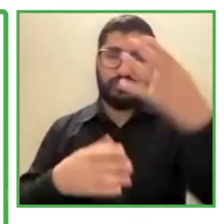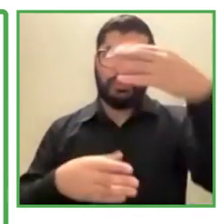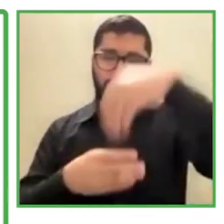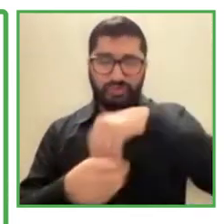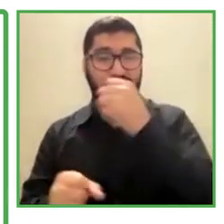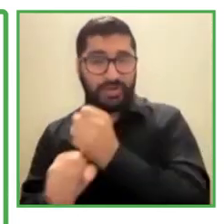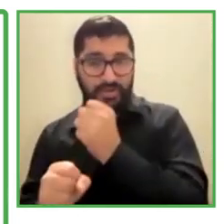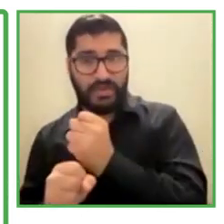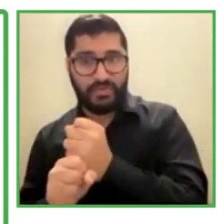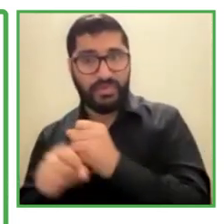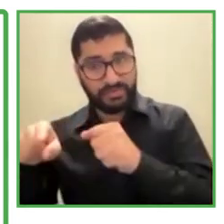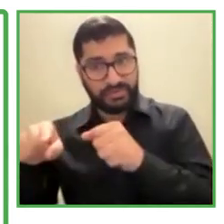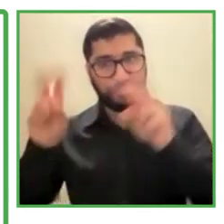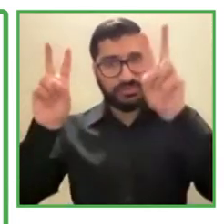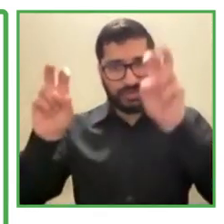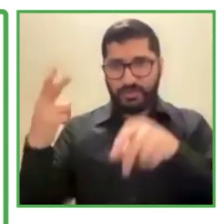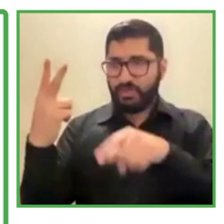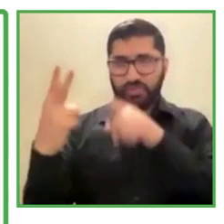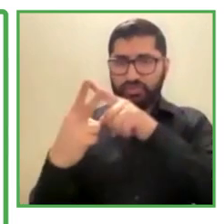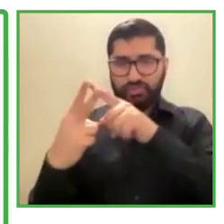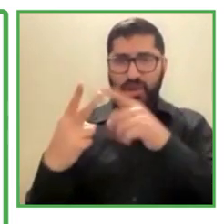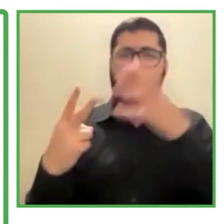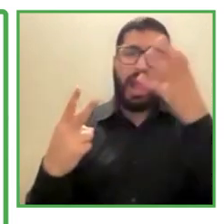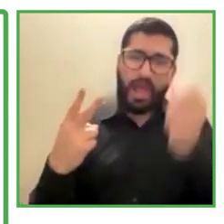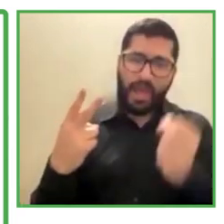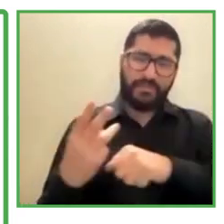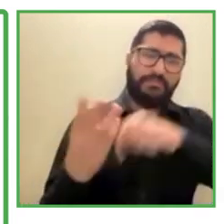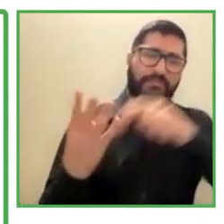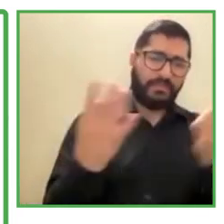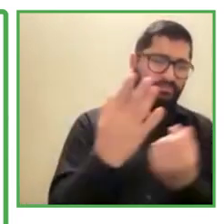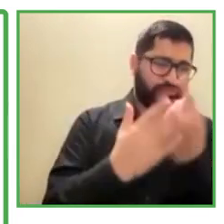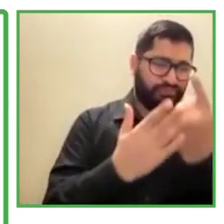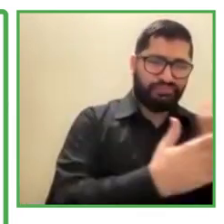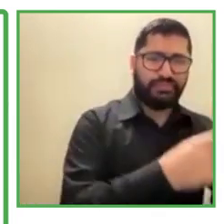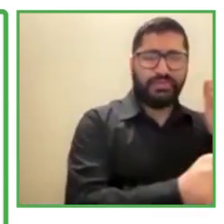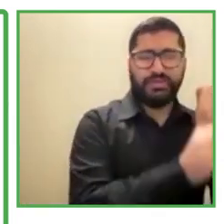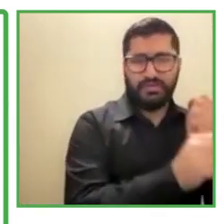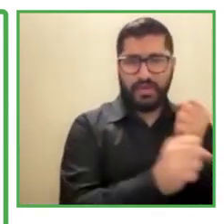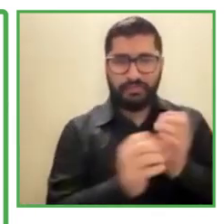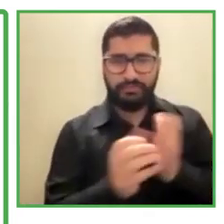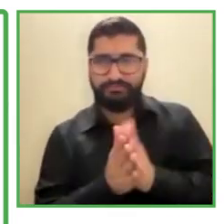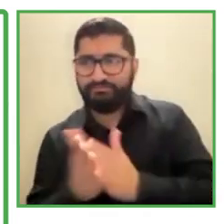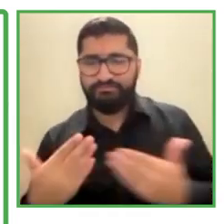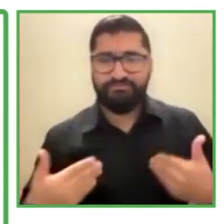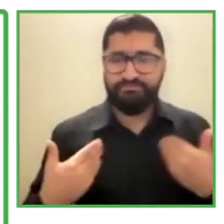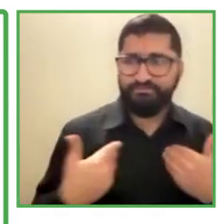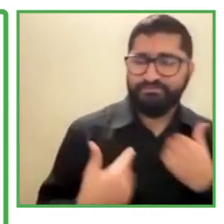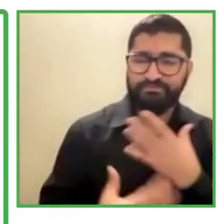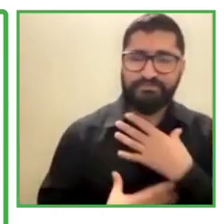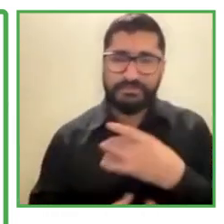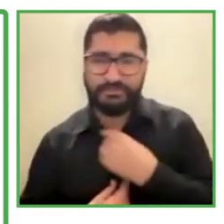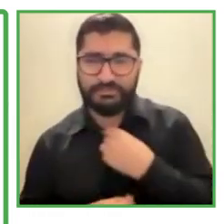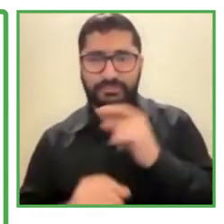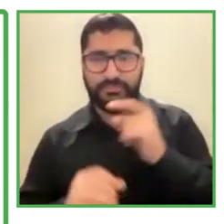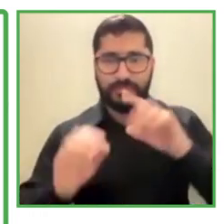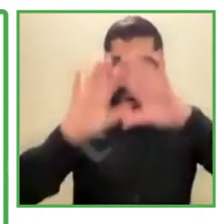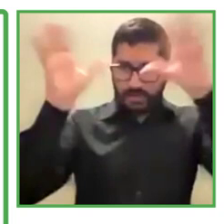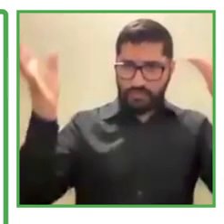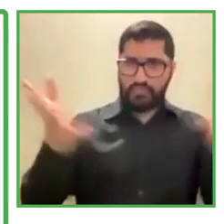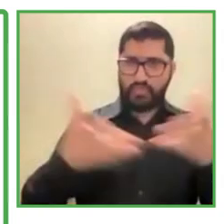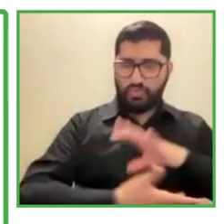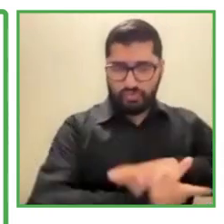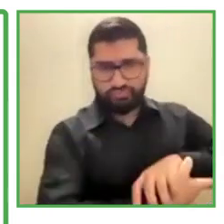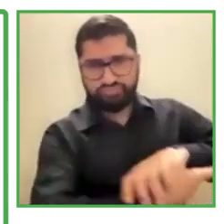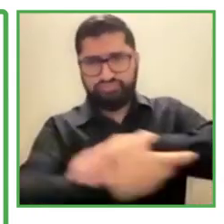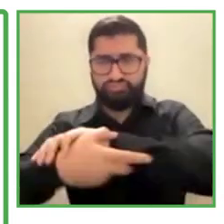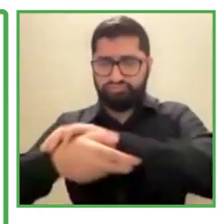for partnerships from around the world, and we would love to work with countries in Latin America to share our model that actually